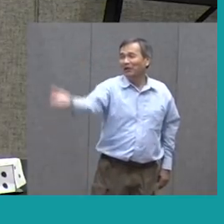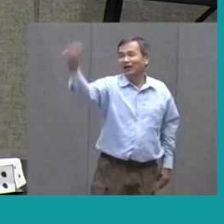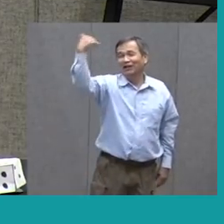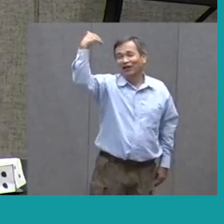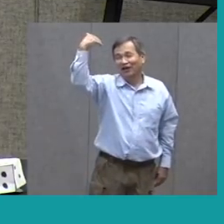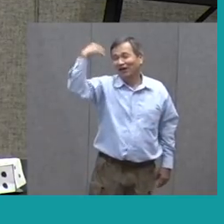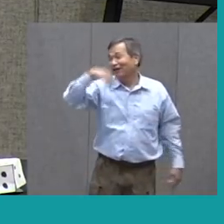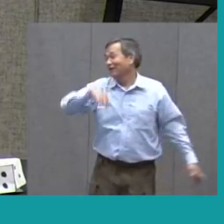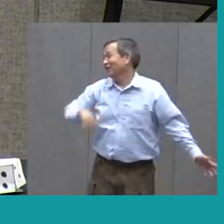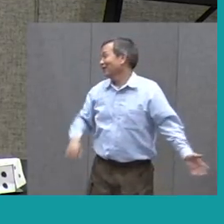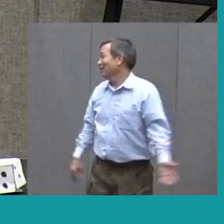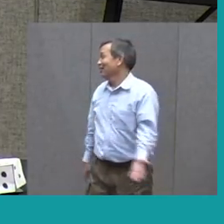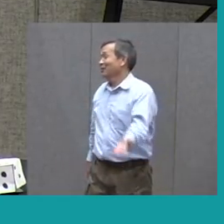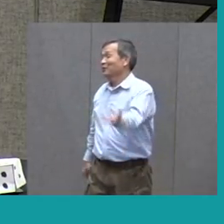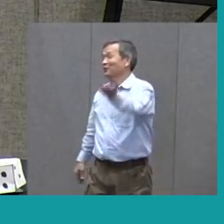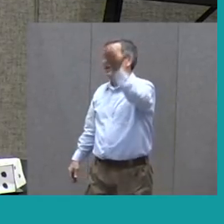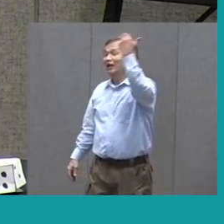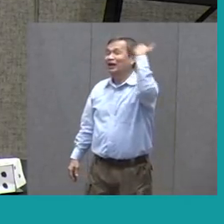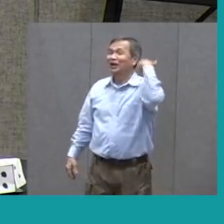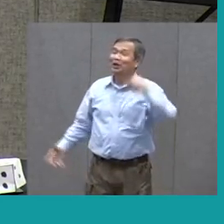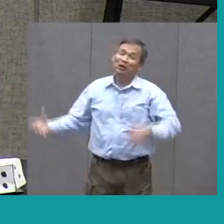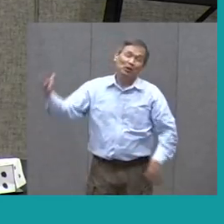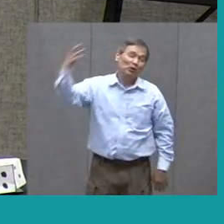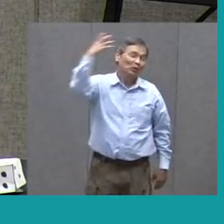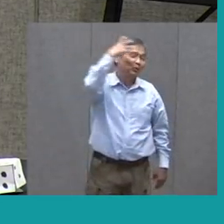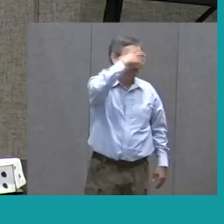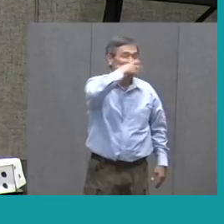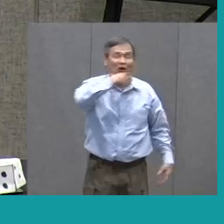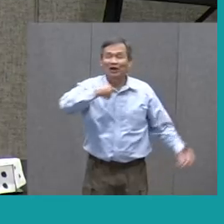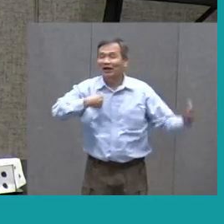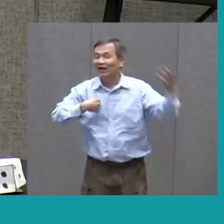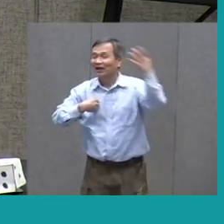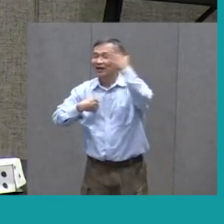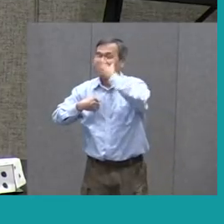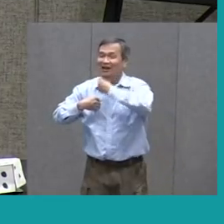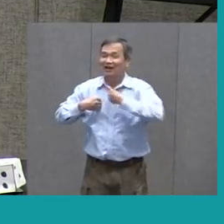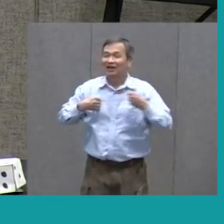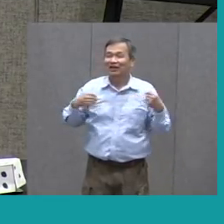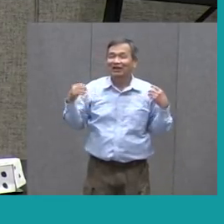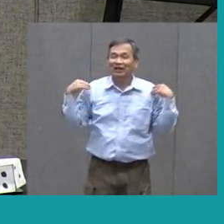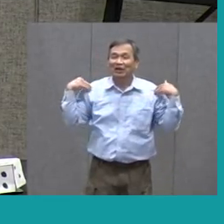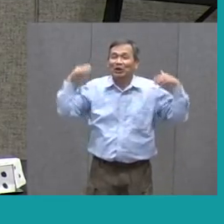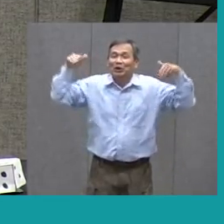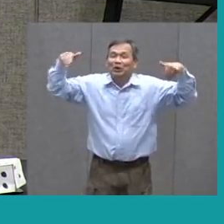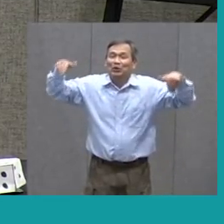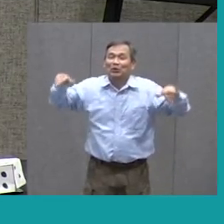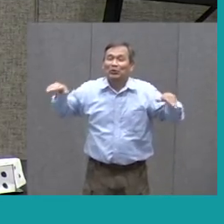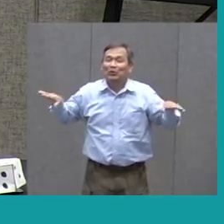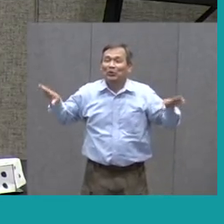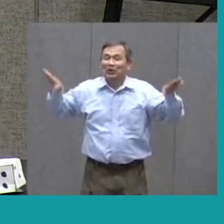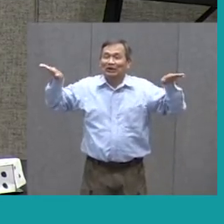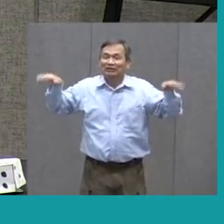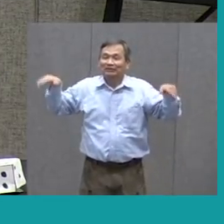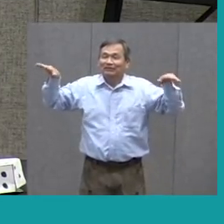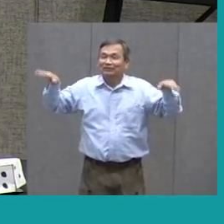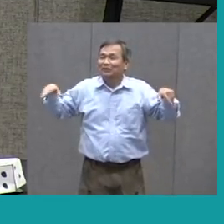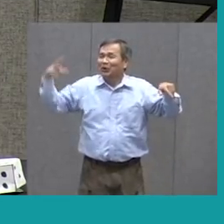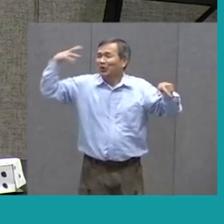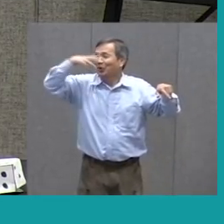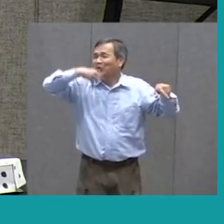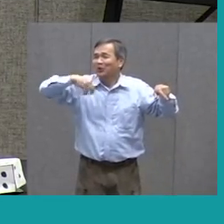come hither Pretty fly with their pearl and silver wing Your